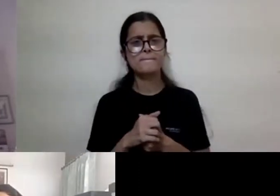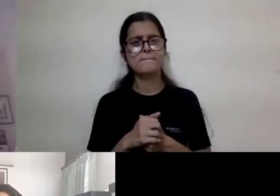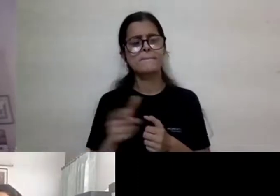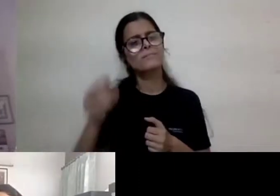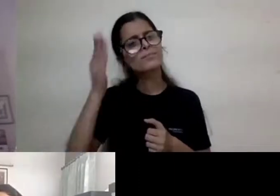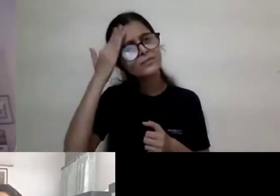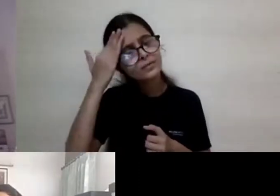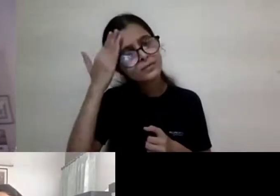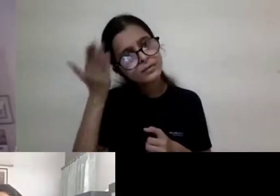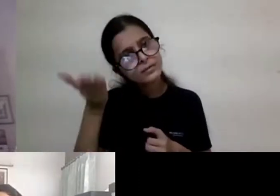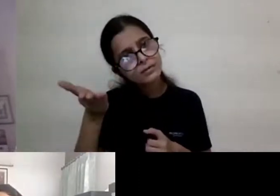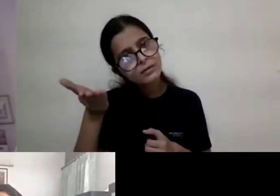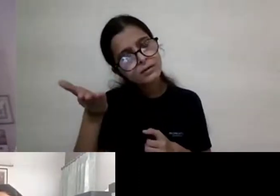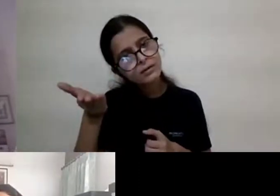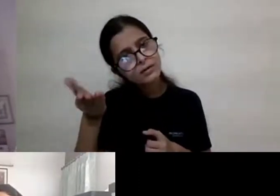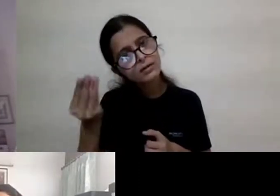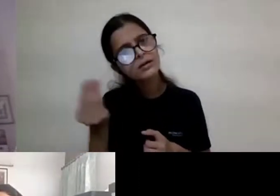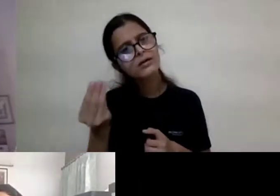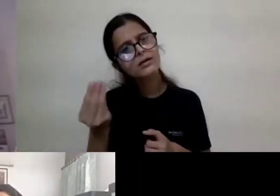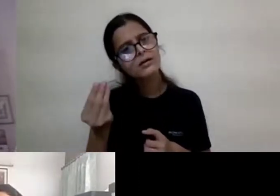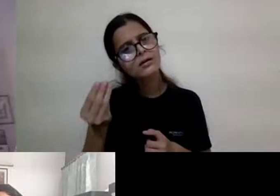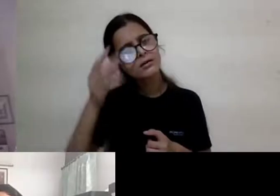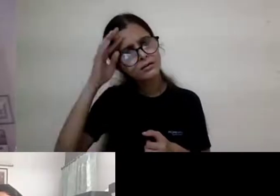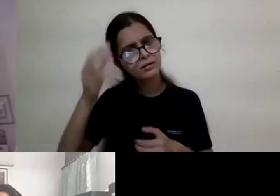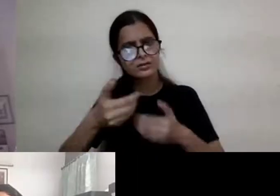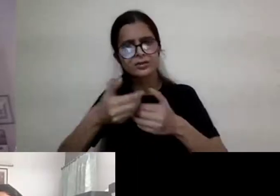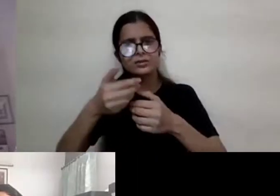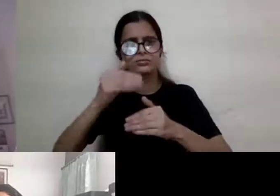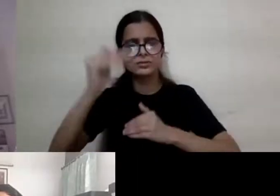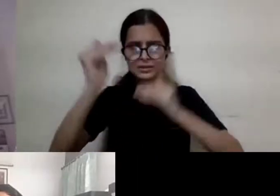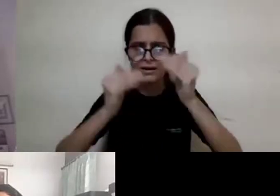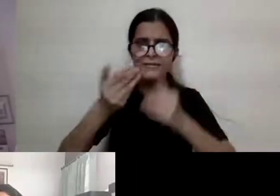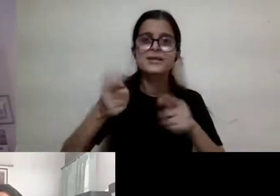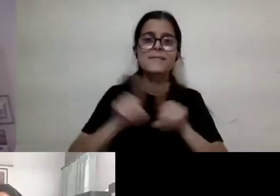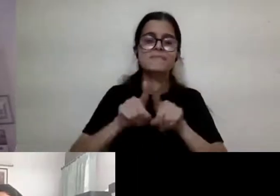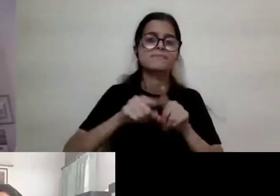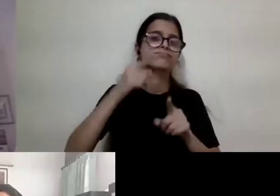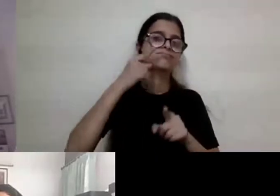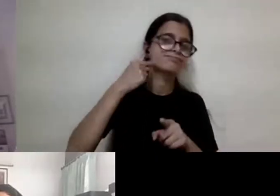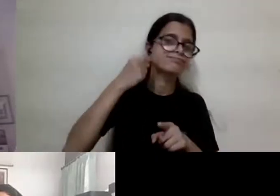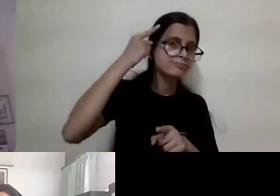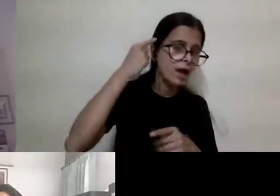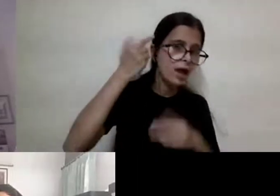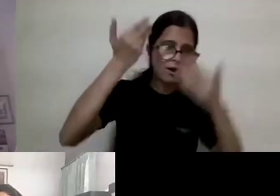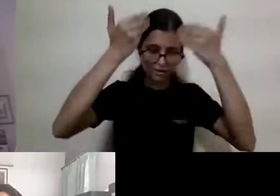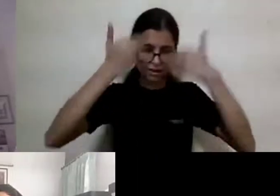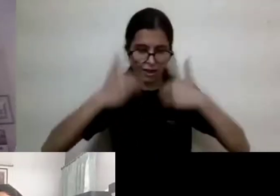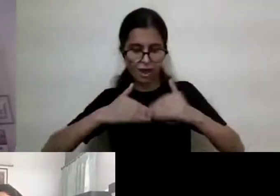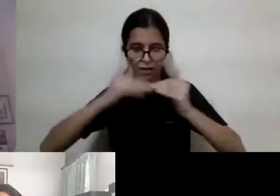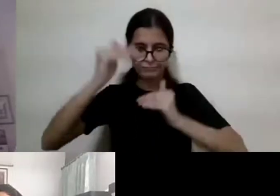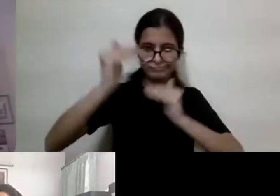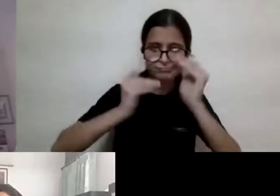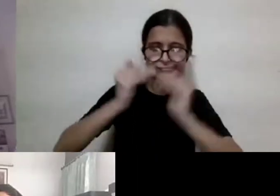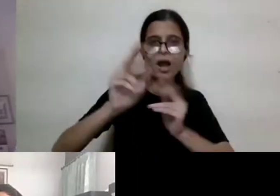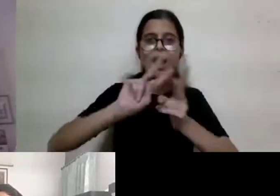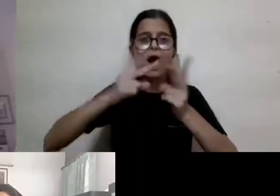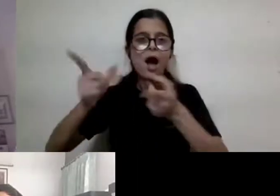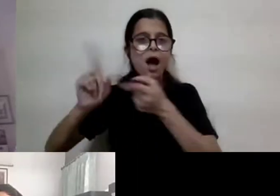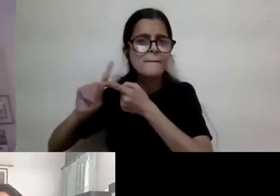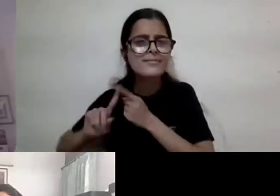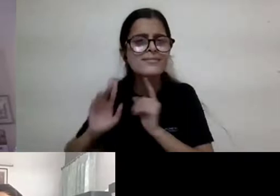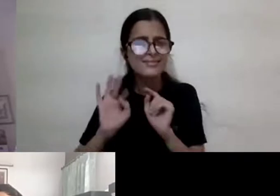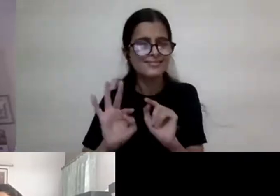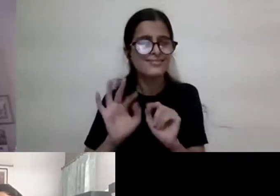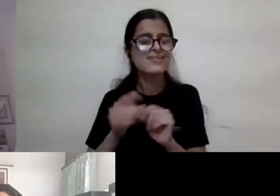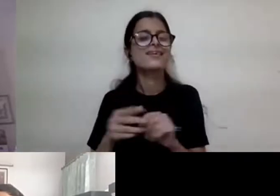appearance, uh, can lead to discrimination like physical appearance? I'm assuming that's what you mean. Um, uh, so yeah, there's